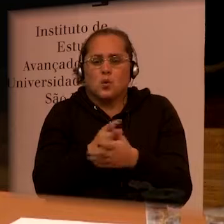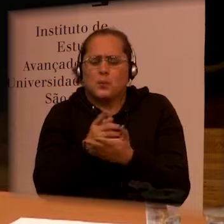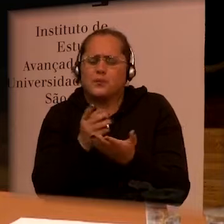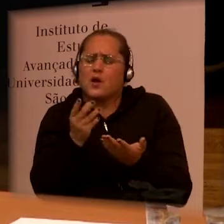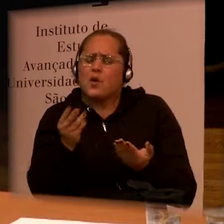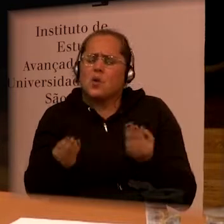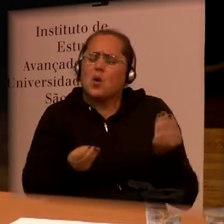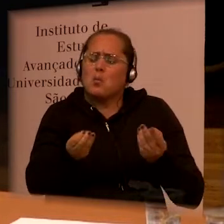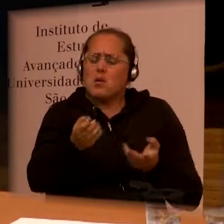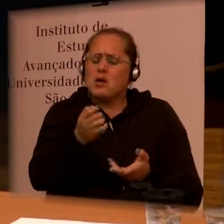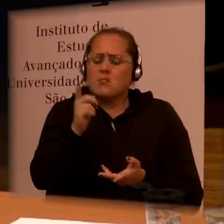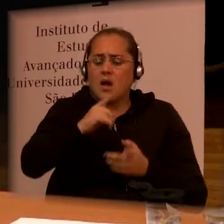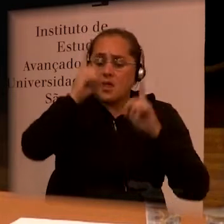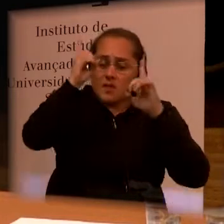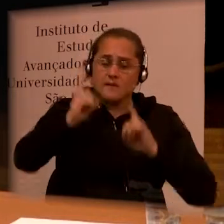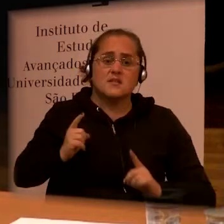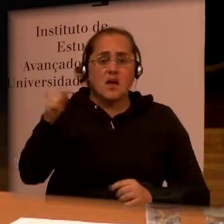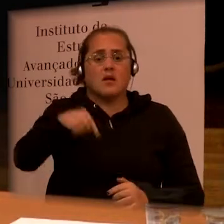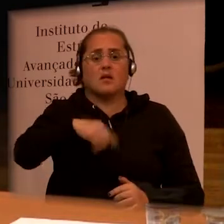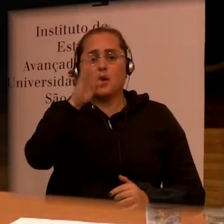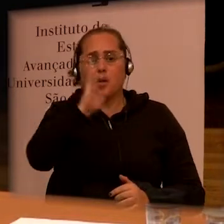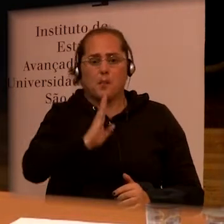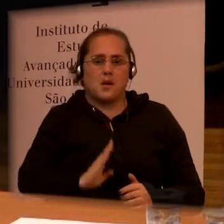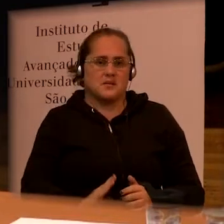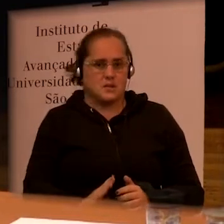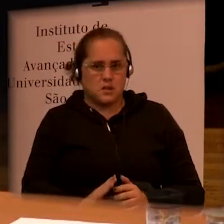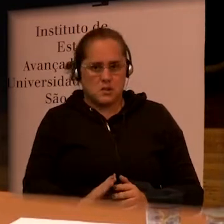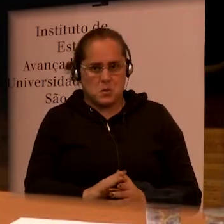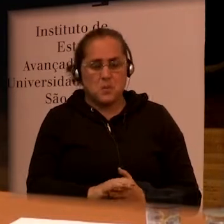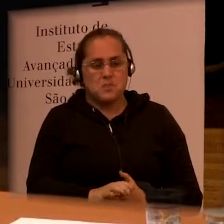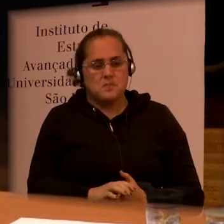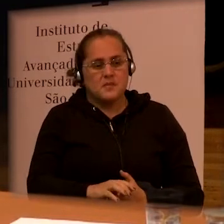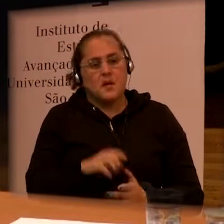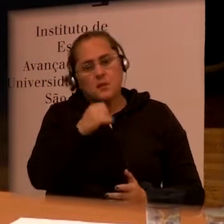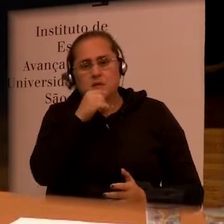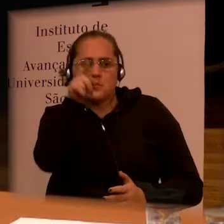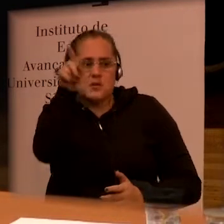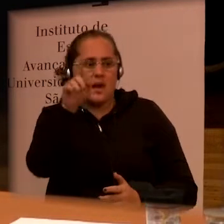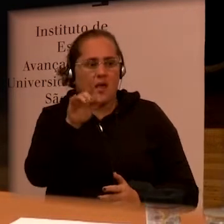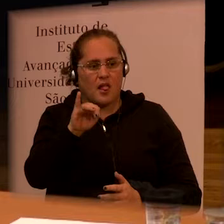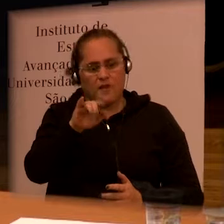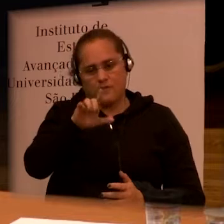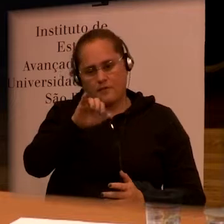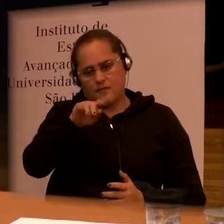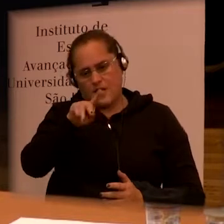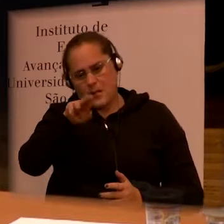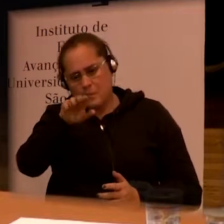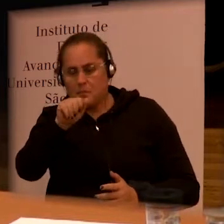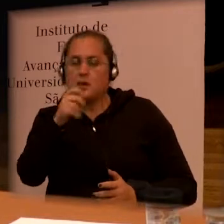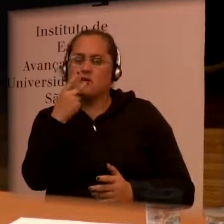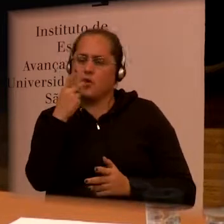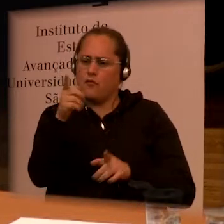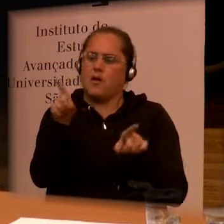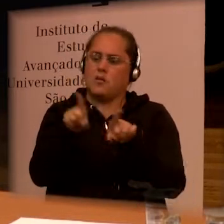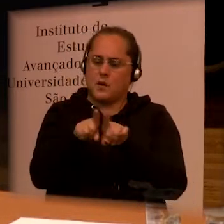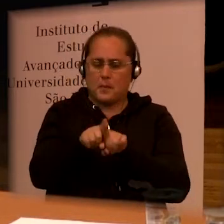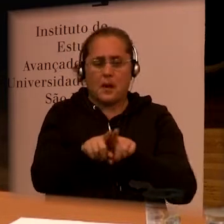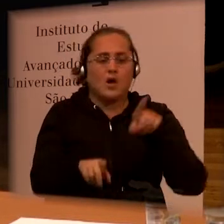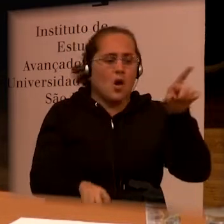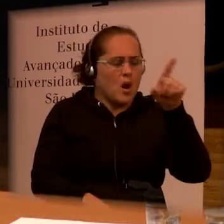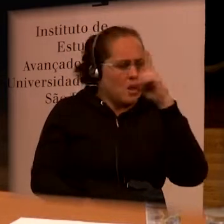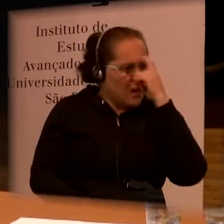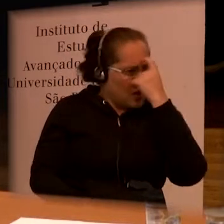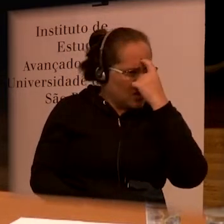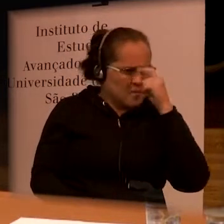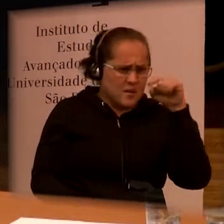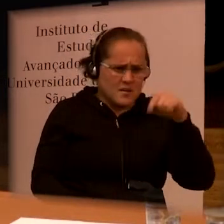is the best or in the Philippines that the Philippines is the best I think I've been very impressed of what's happened in Brazil and